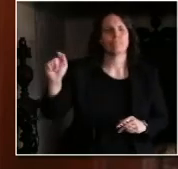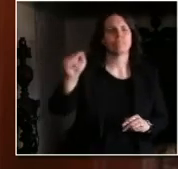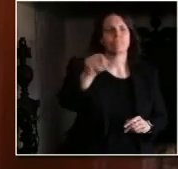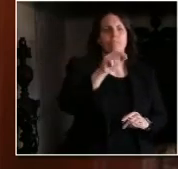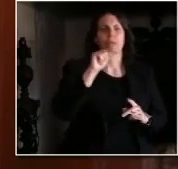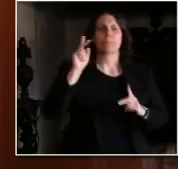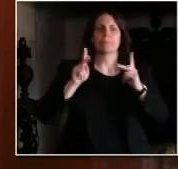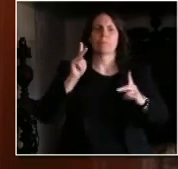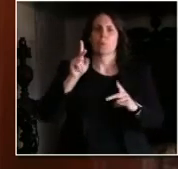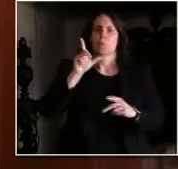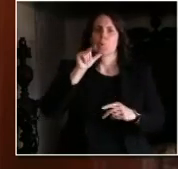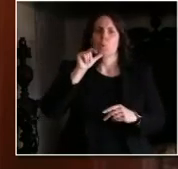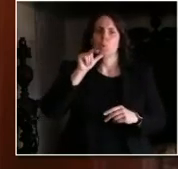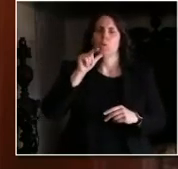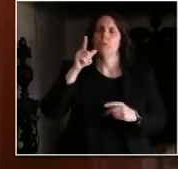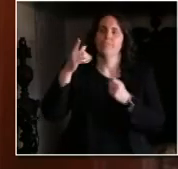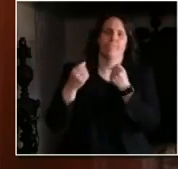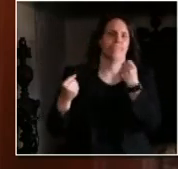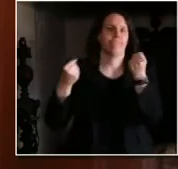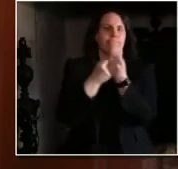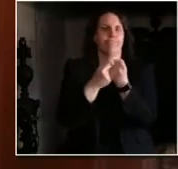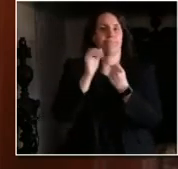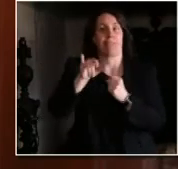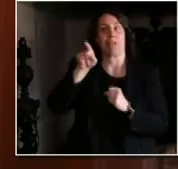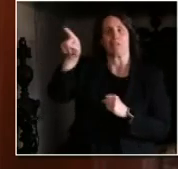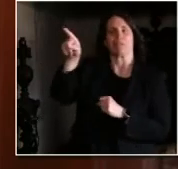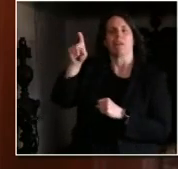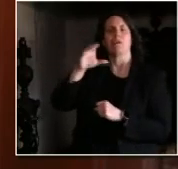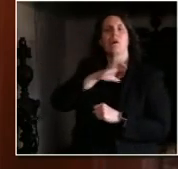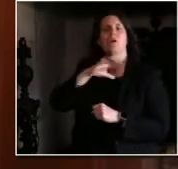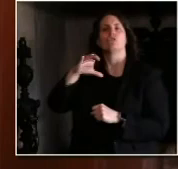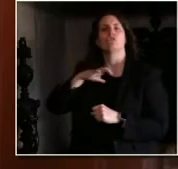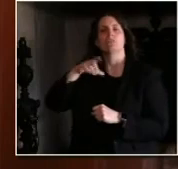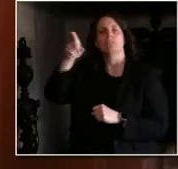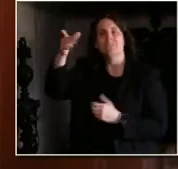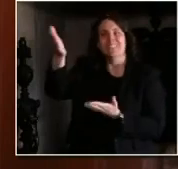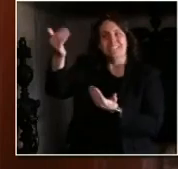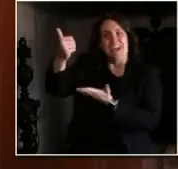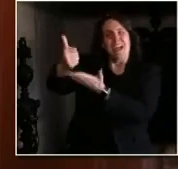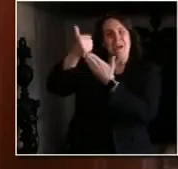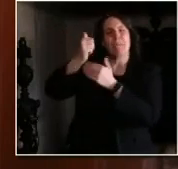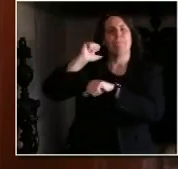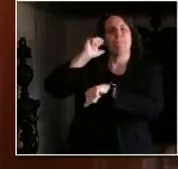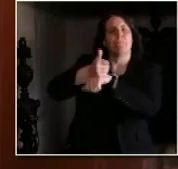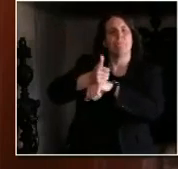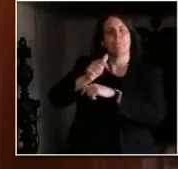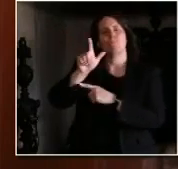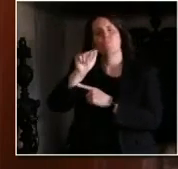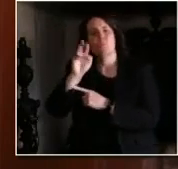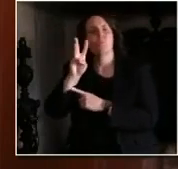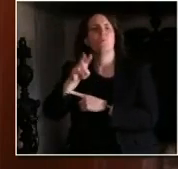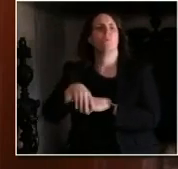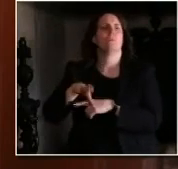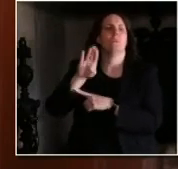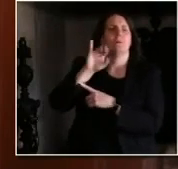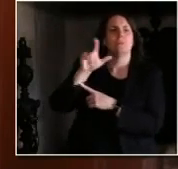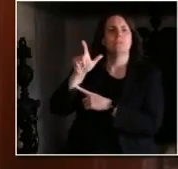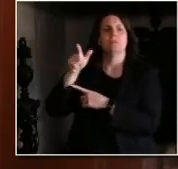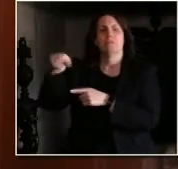government to do its part, and some Wisconsin businesses are already stepping up to help manufacture these supplies.